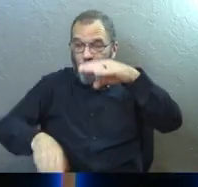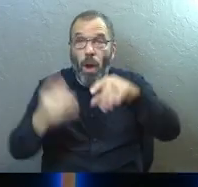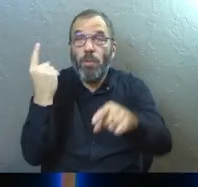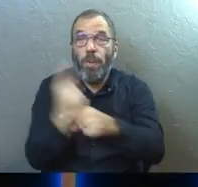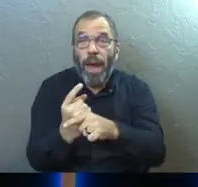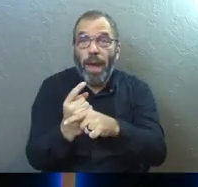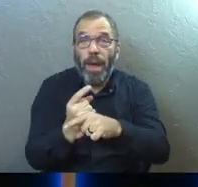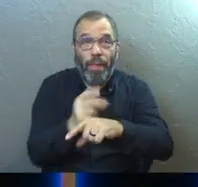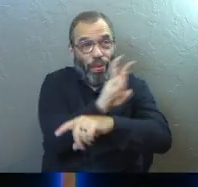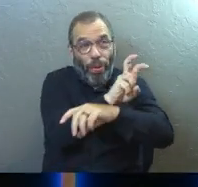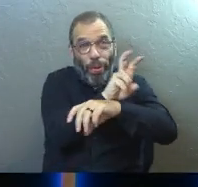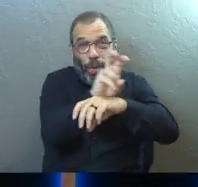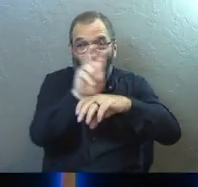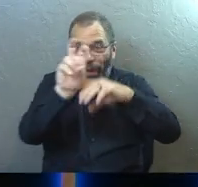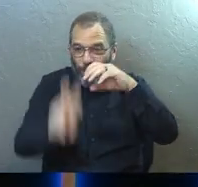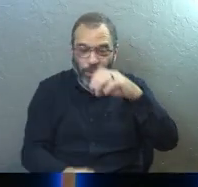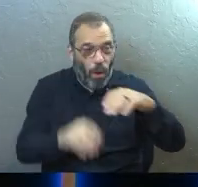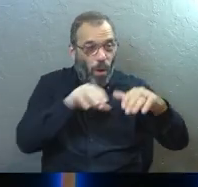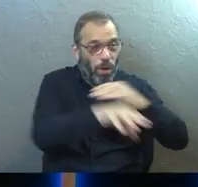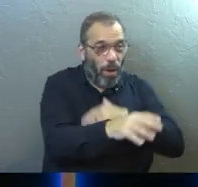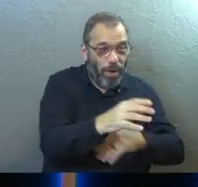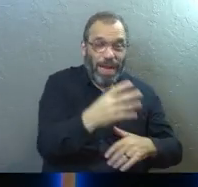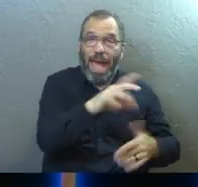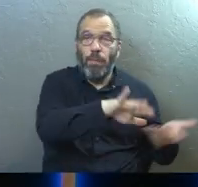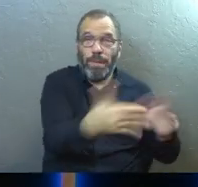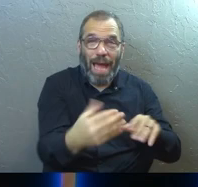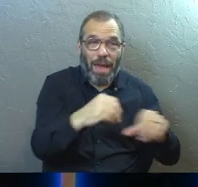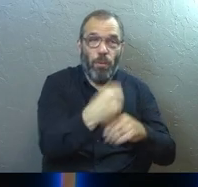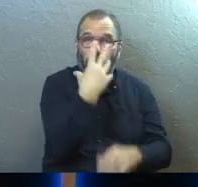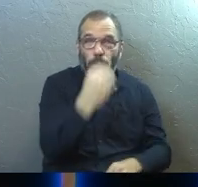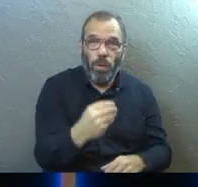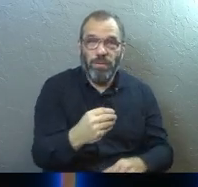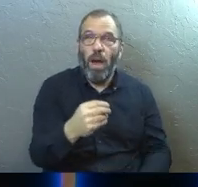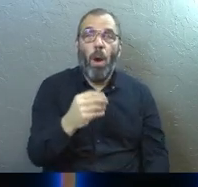Yes? We would get ourselves lost and we would never move in the first place.